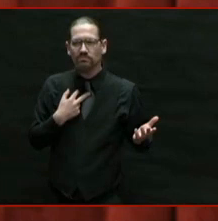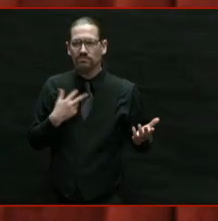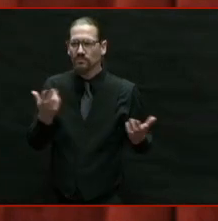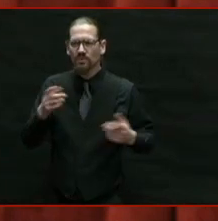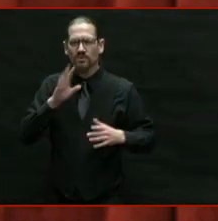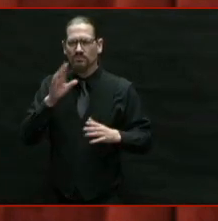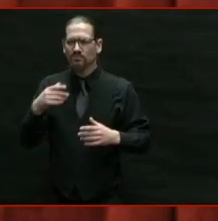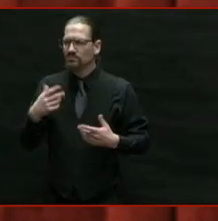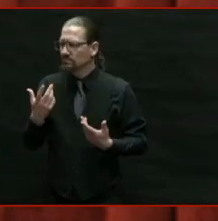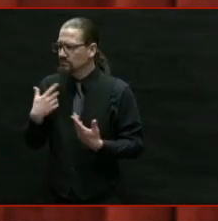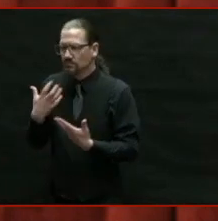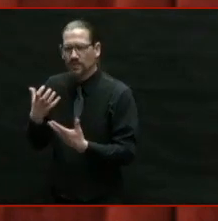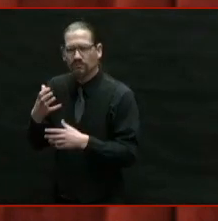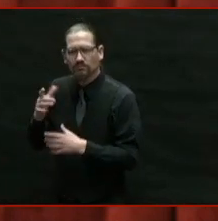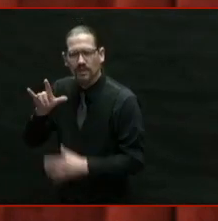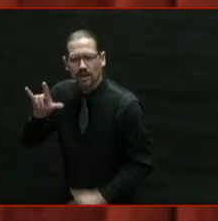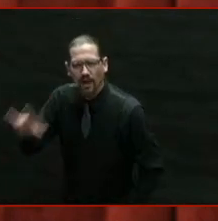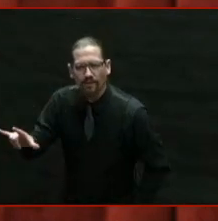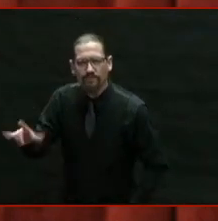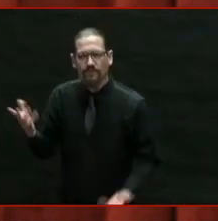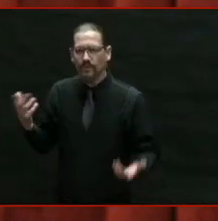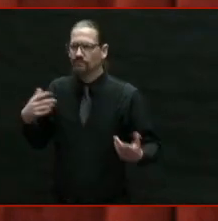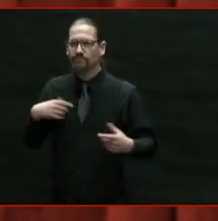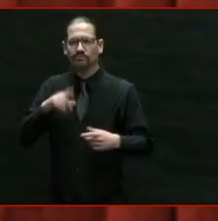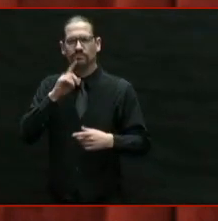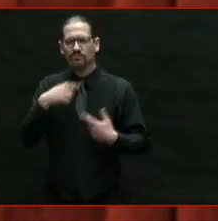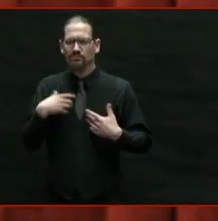you, we support you, and we're praying for you.